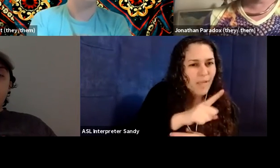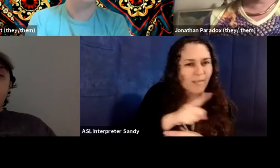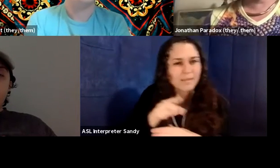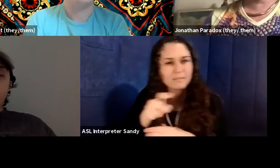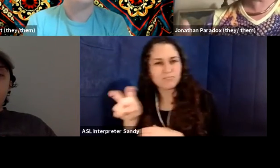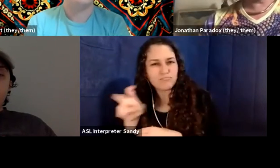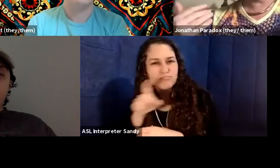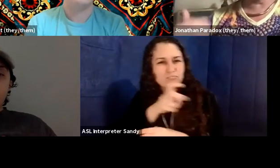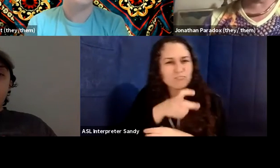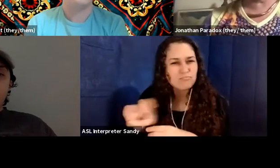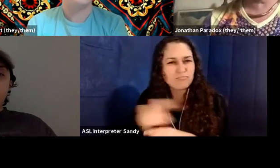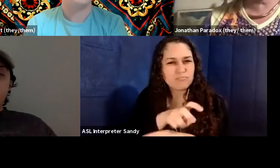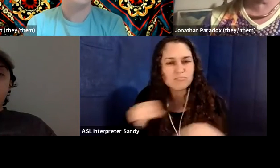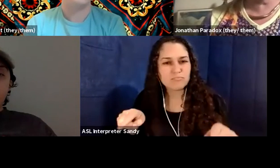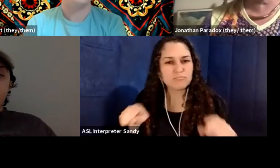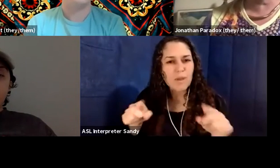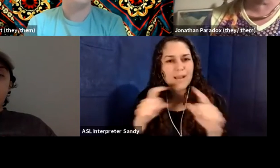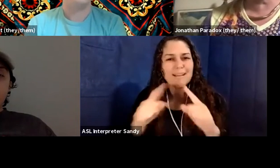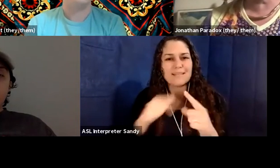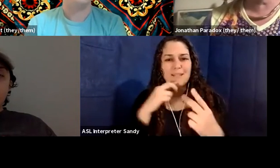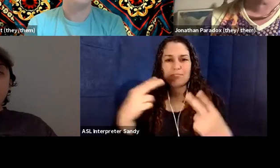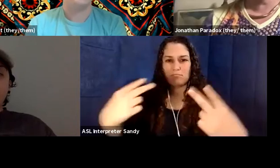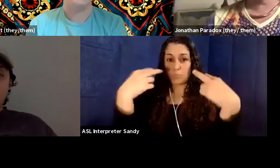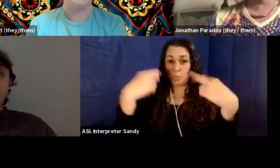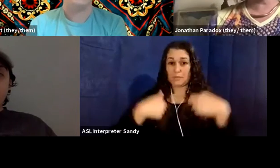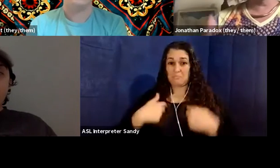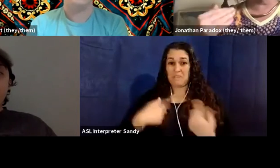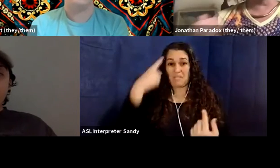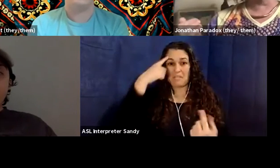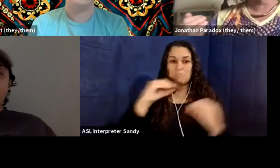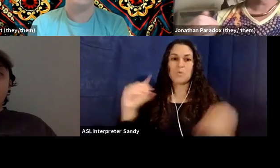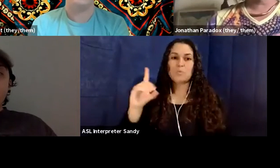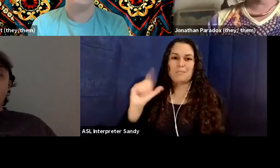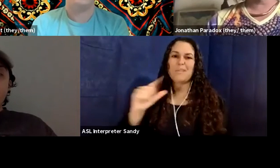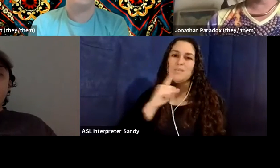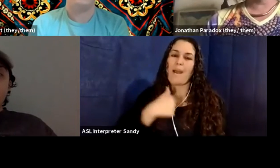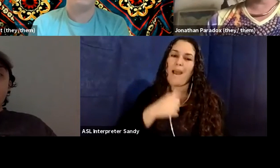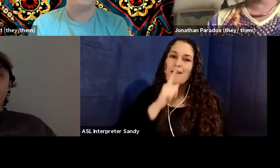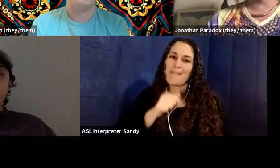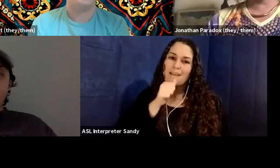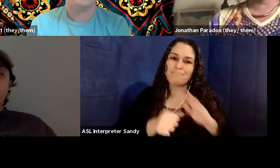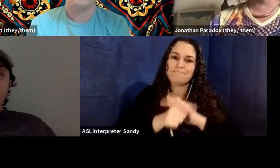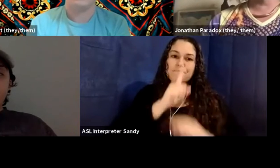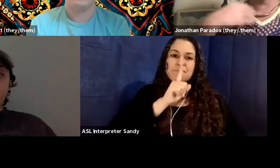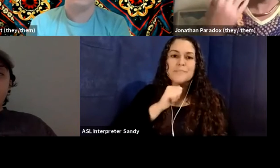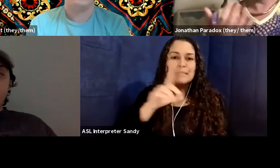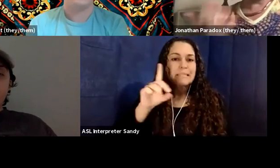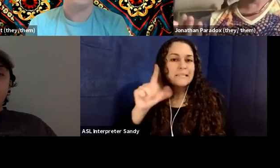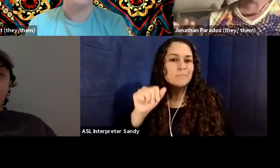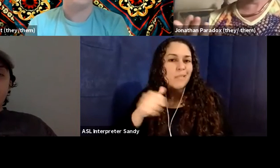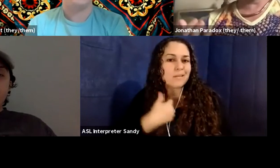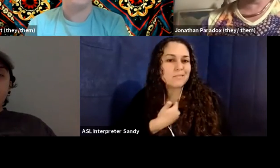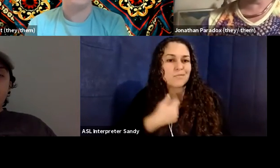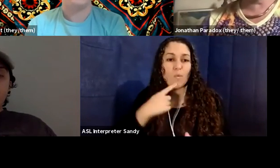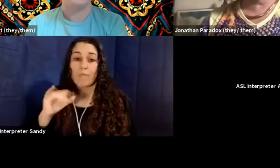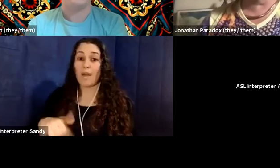Um, so being, having an invisible disability, I guess, um, definitely, uh, is, is a part of how, how I,